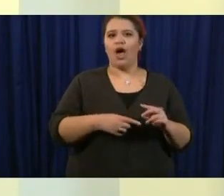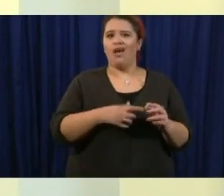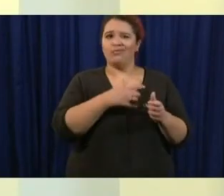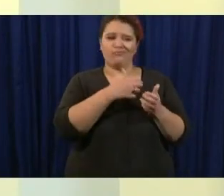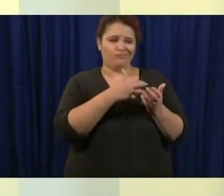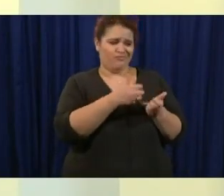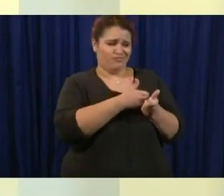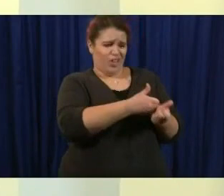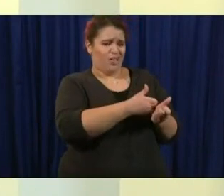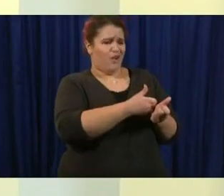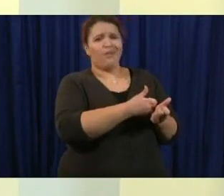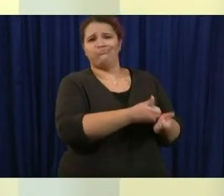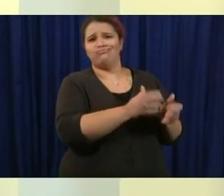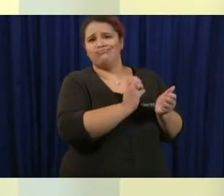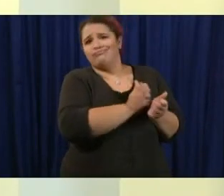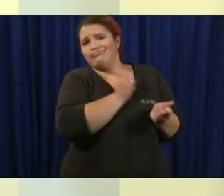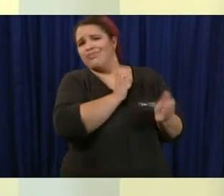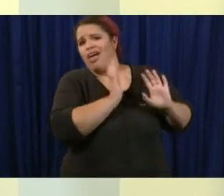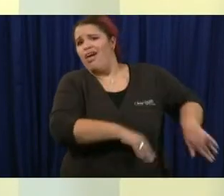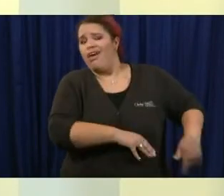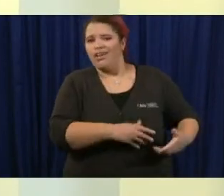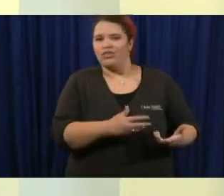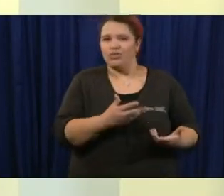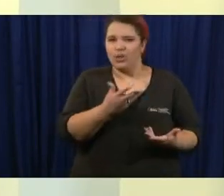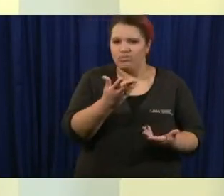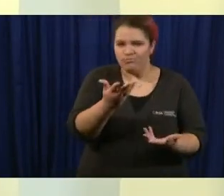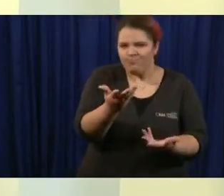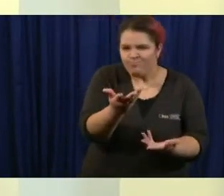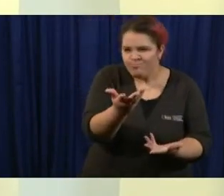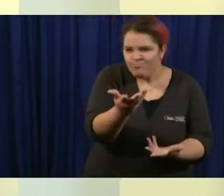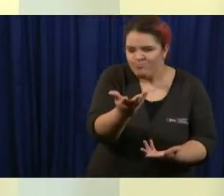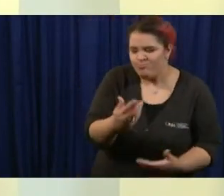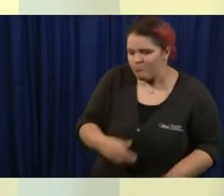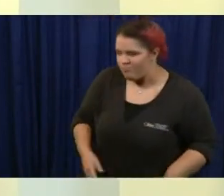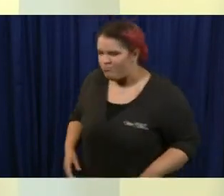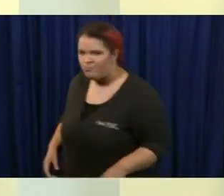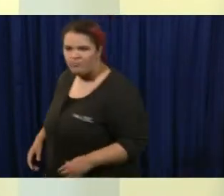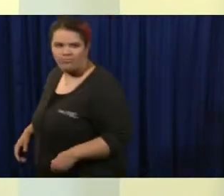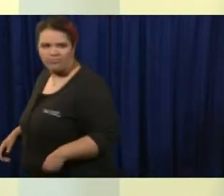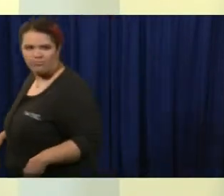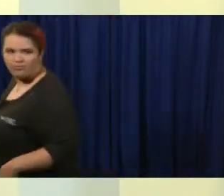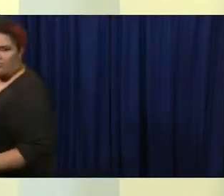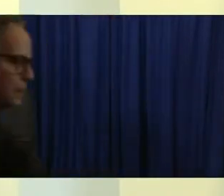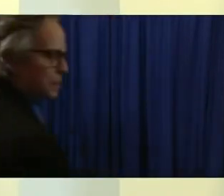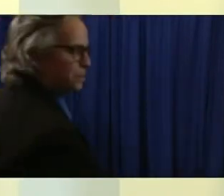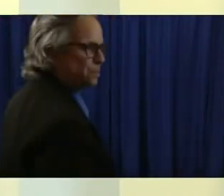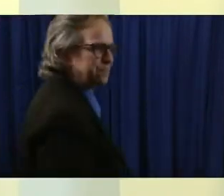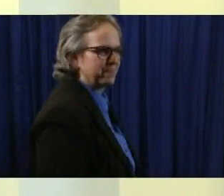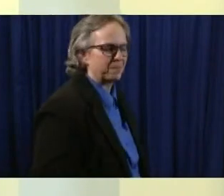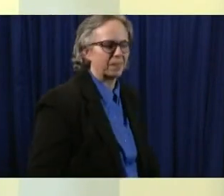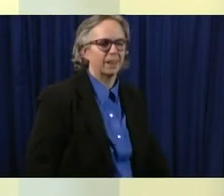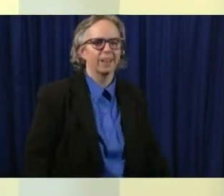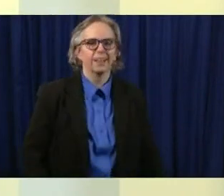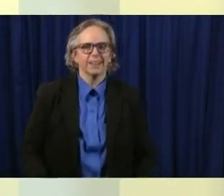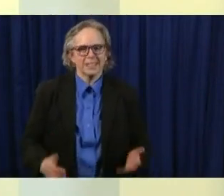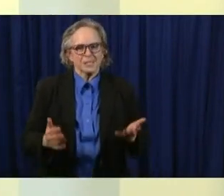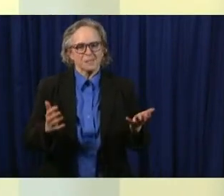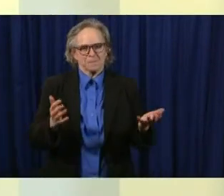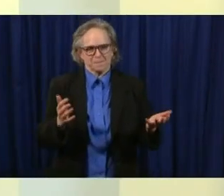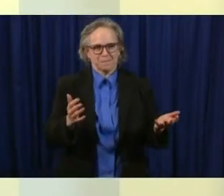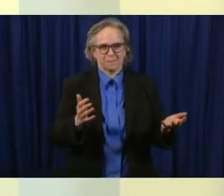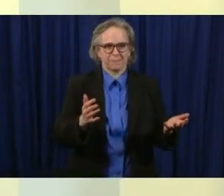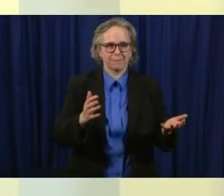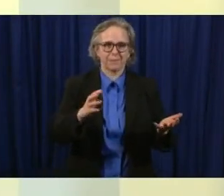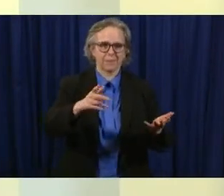right so you obviously could probably realize that you know my biggest fear is that um people